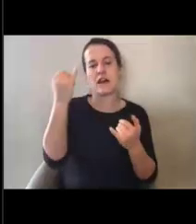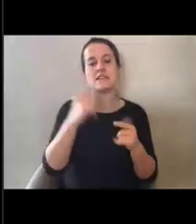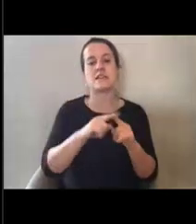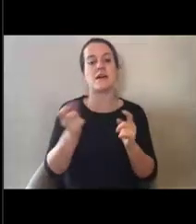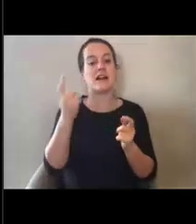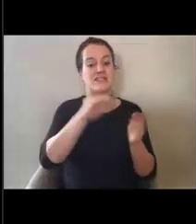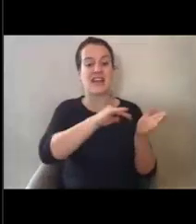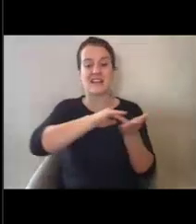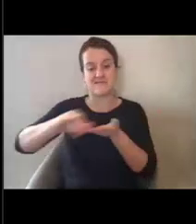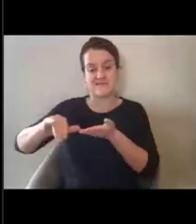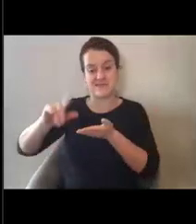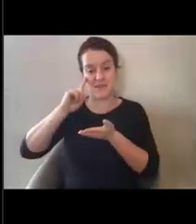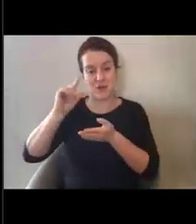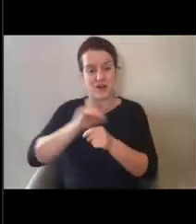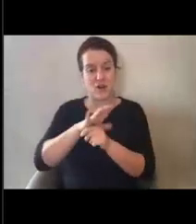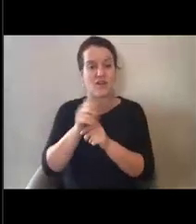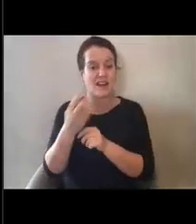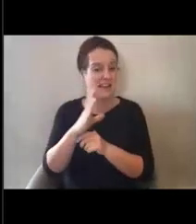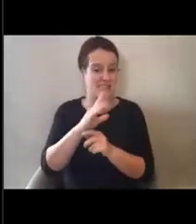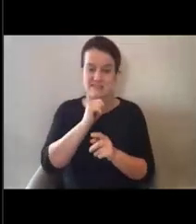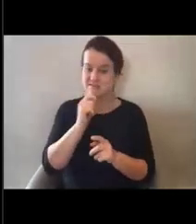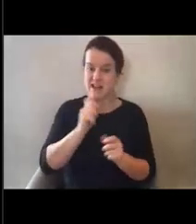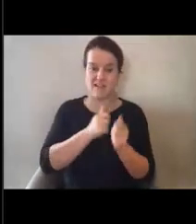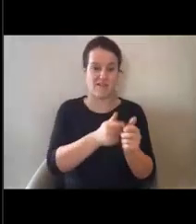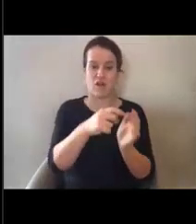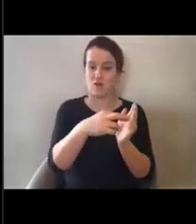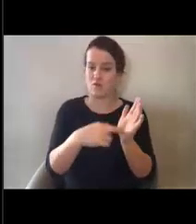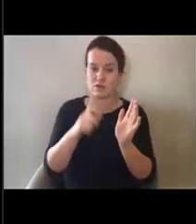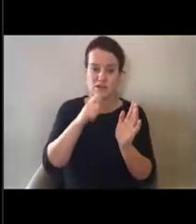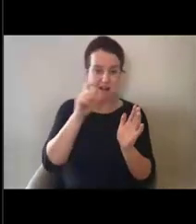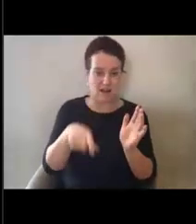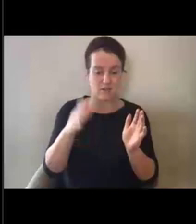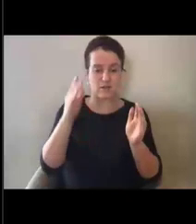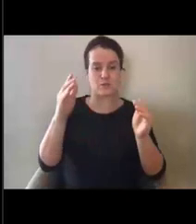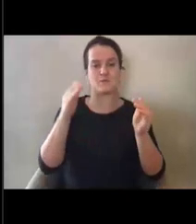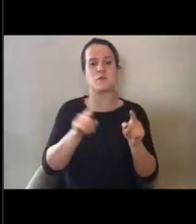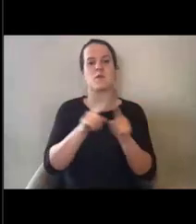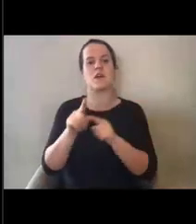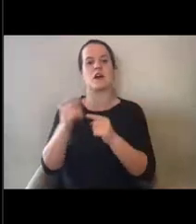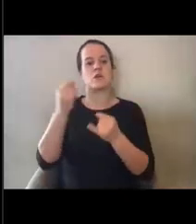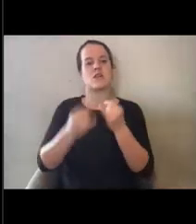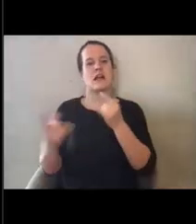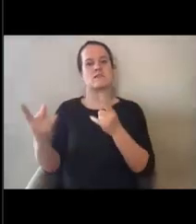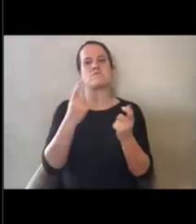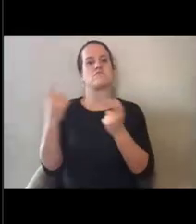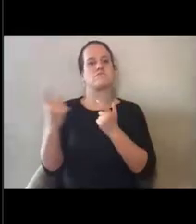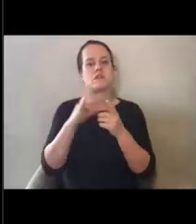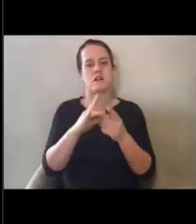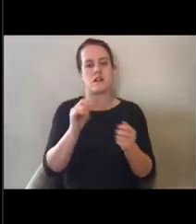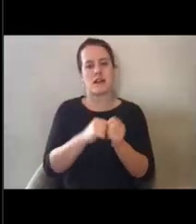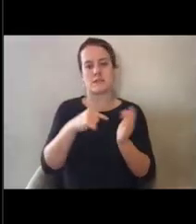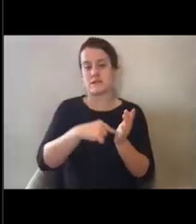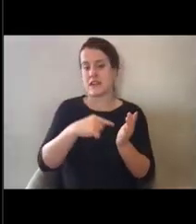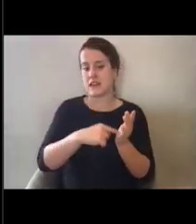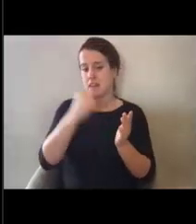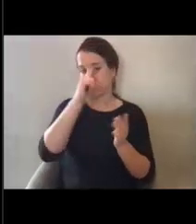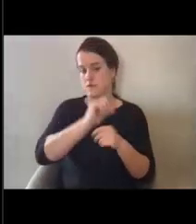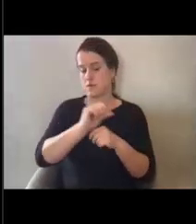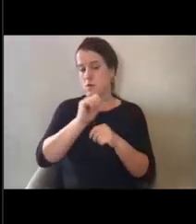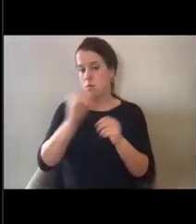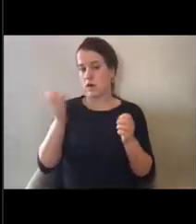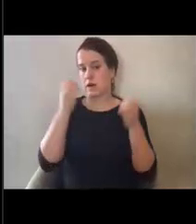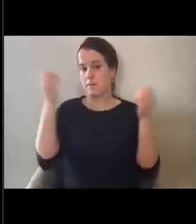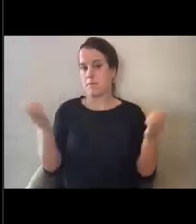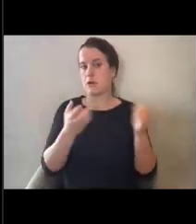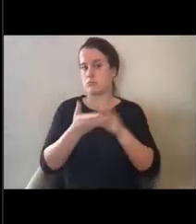And then finally, we get a lot of questions about deadlines associated with the emergency work performed under COVID-19. There